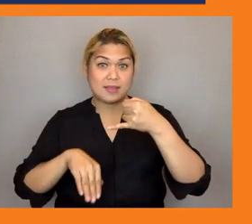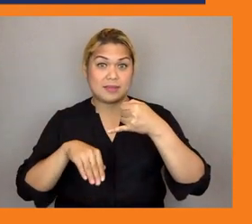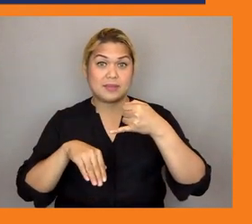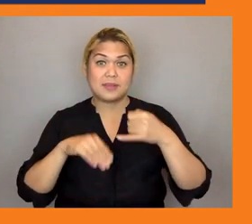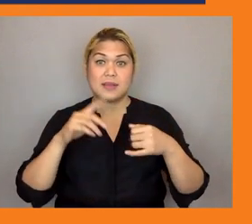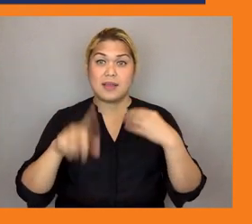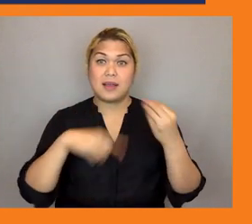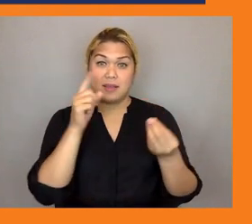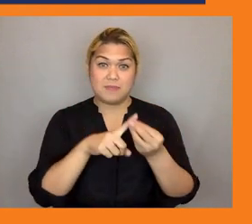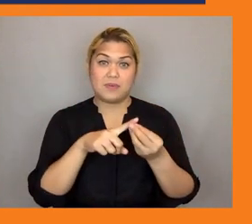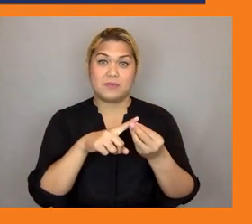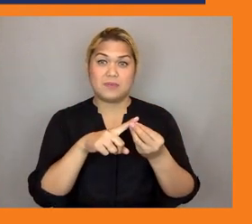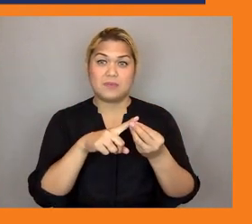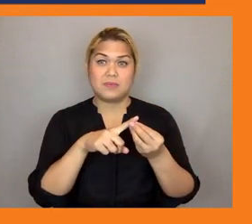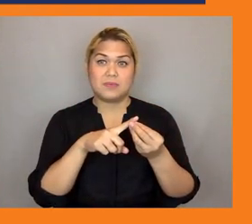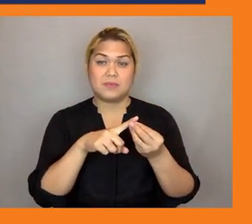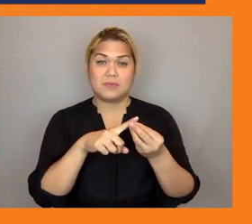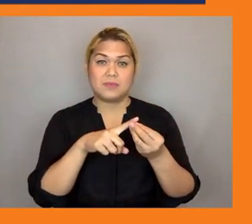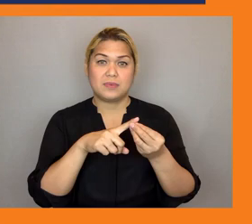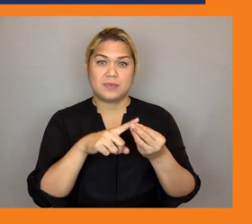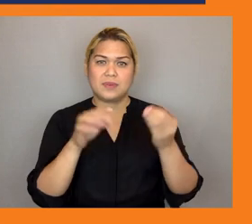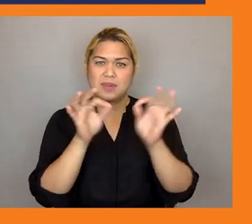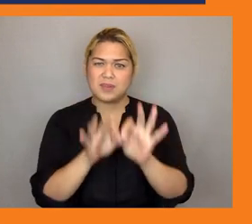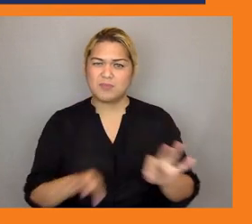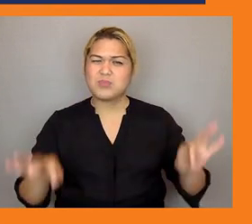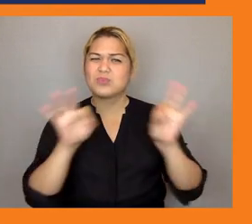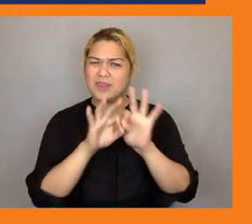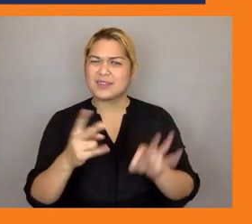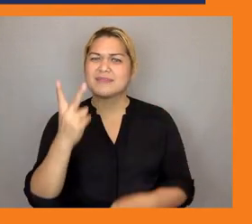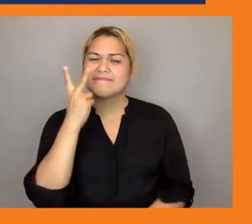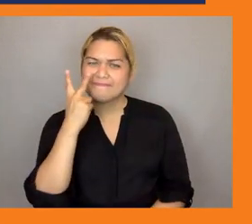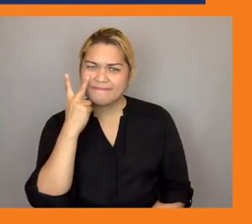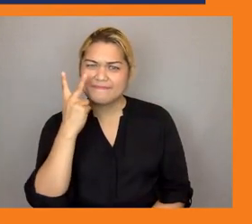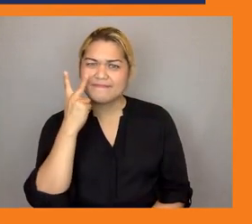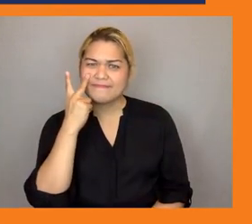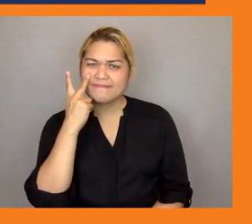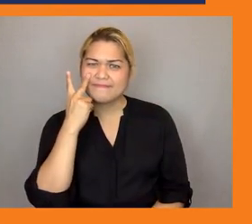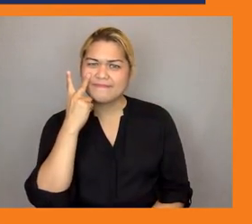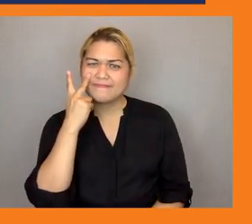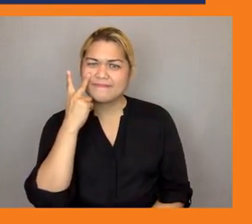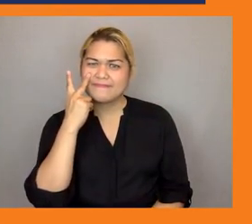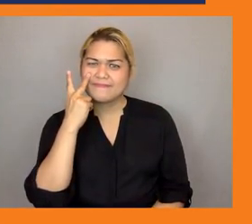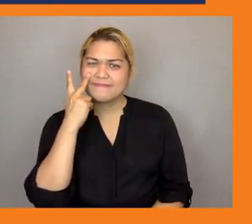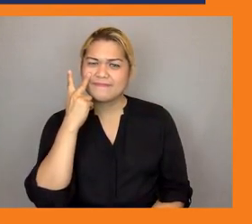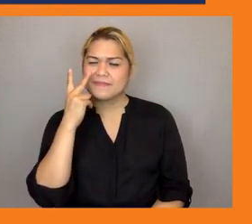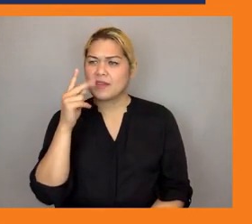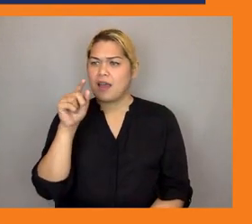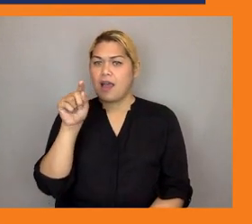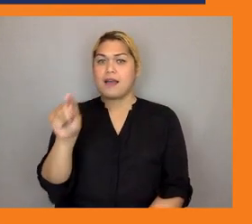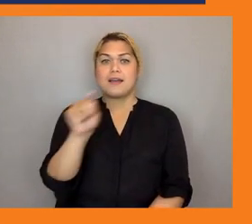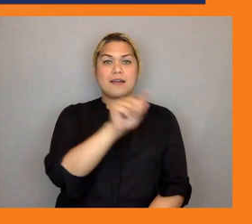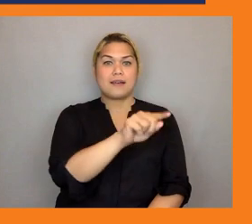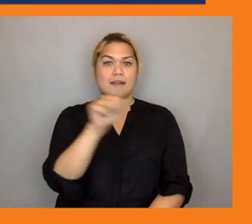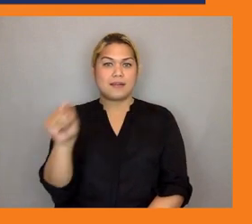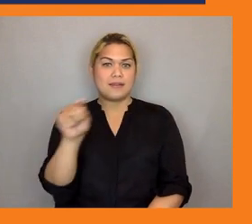processes so a lot of the just transition work needs to deal with the immediate impacts that are going to happen right so if you're going to have